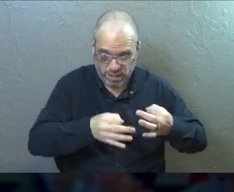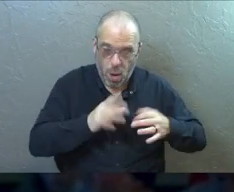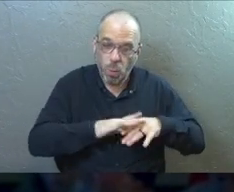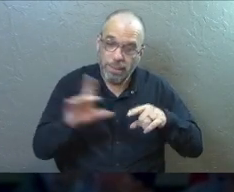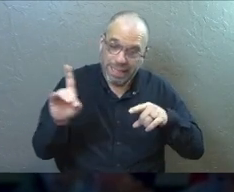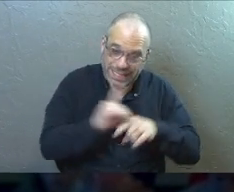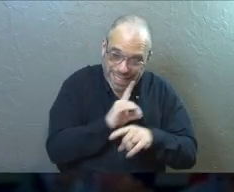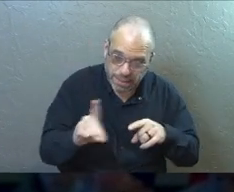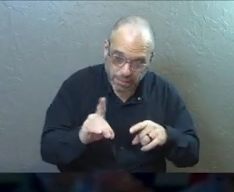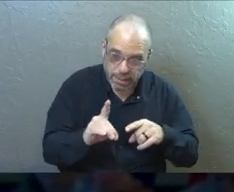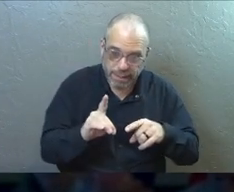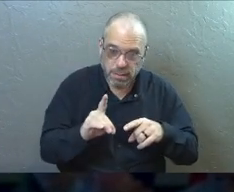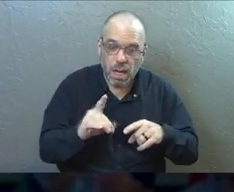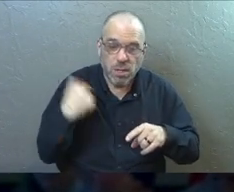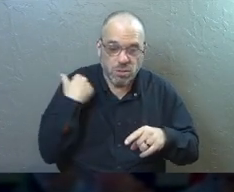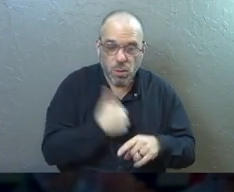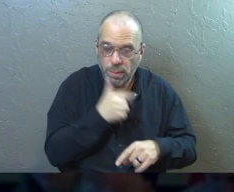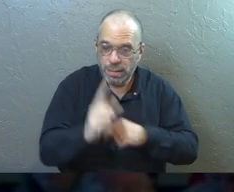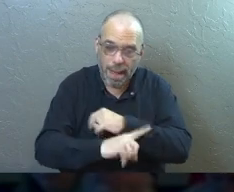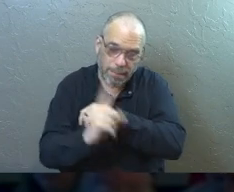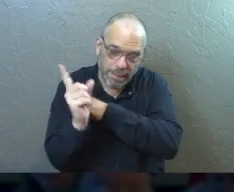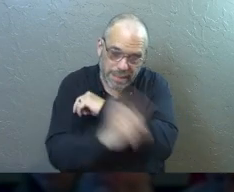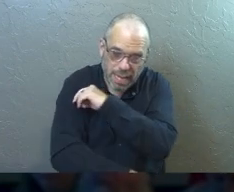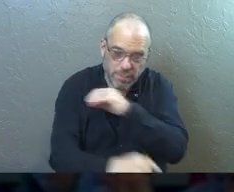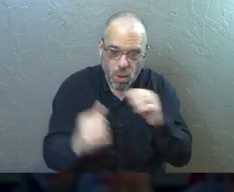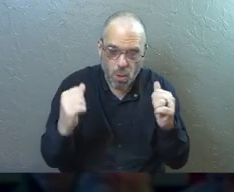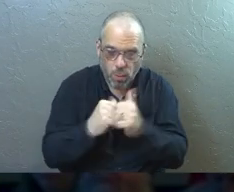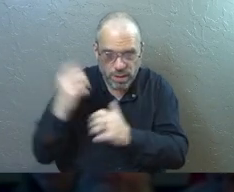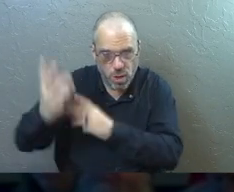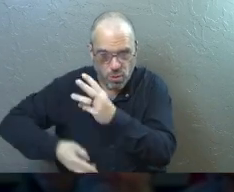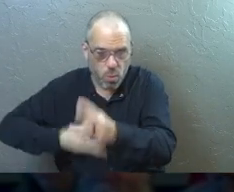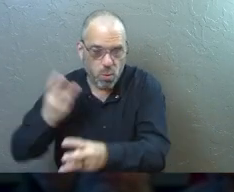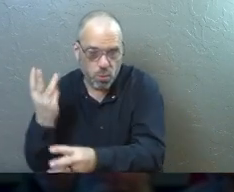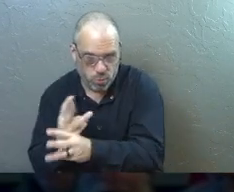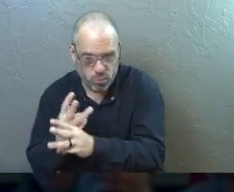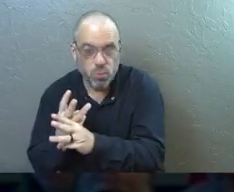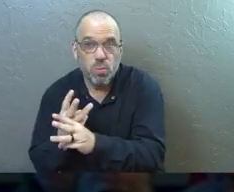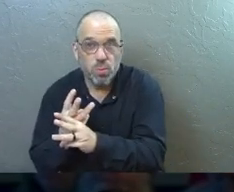disciplined so that we will not be condemned along with the world.